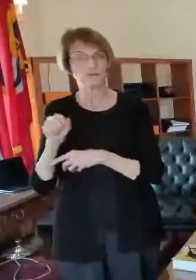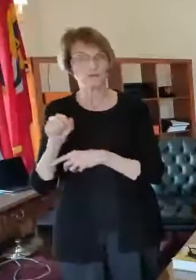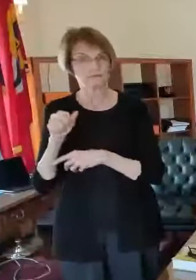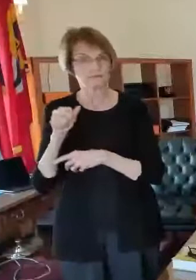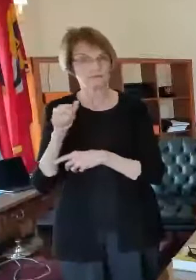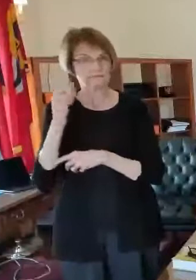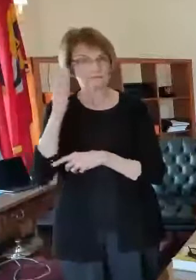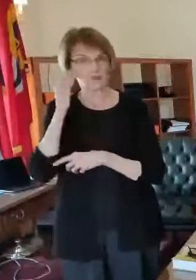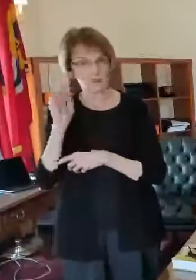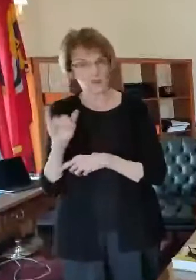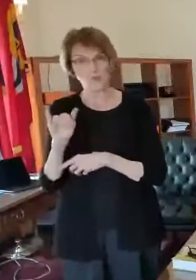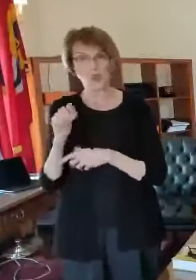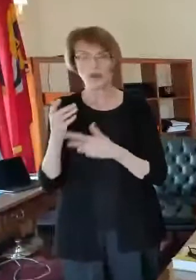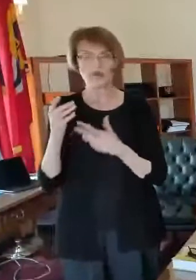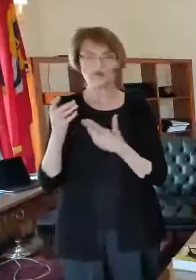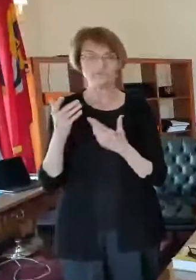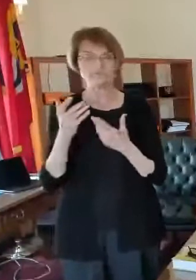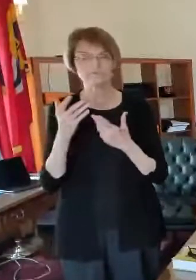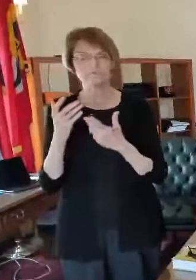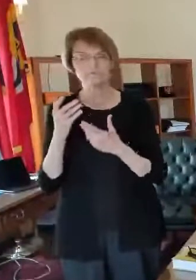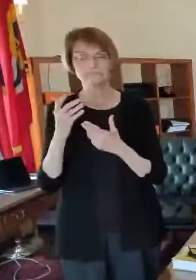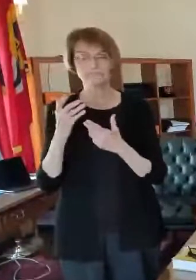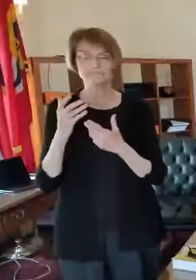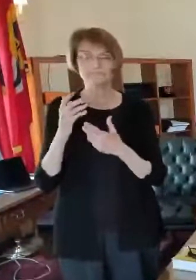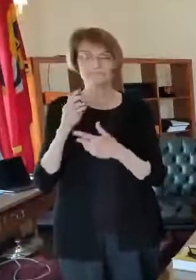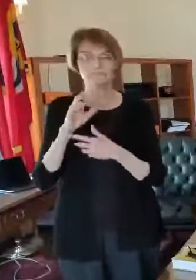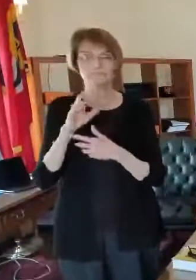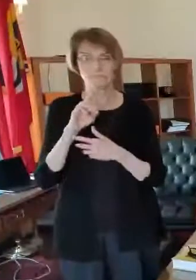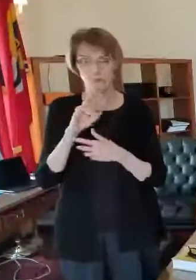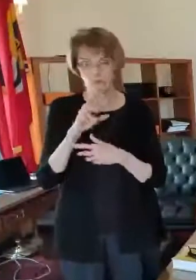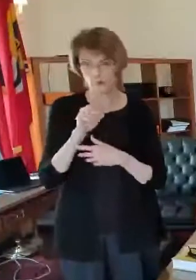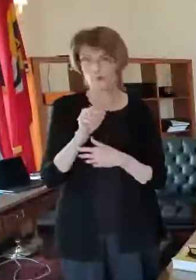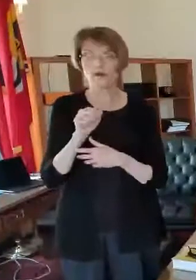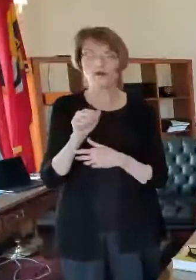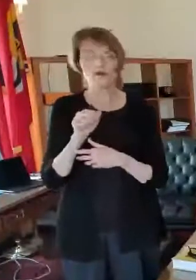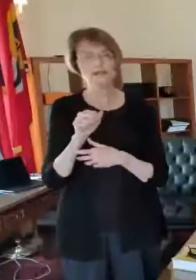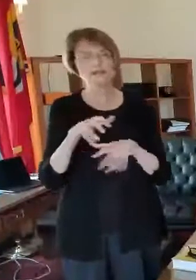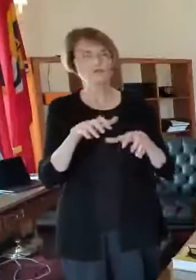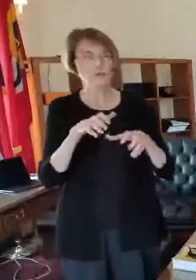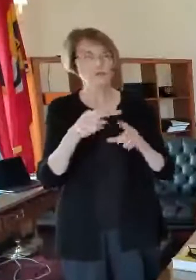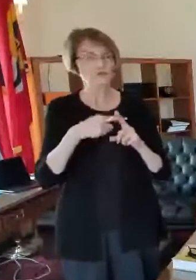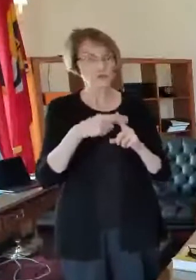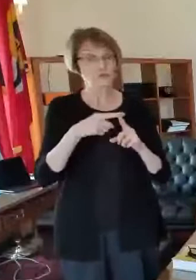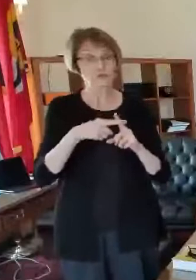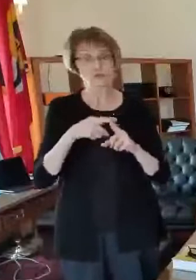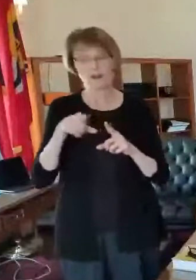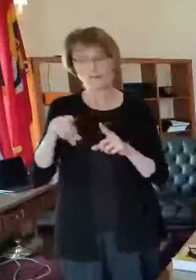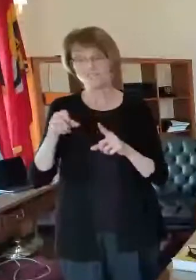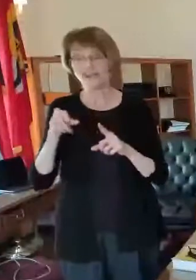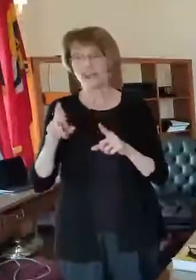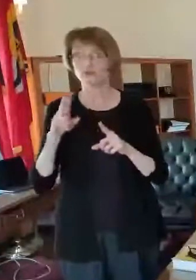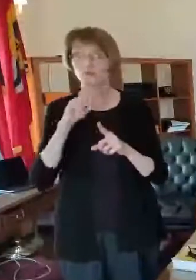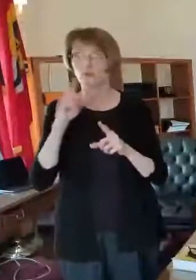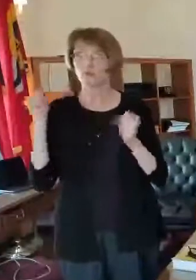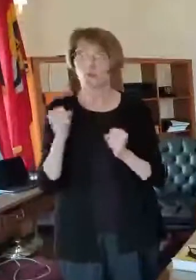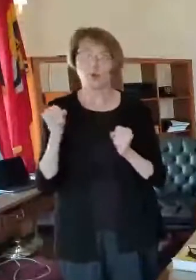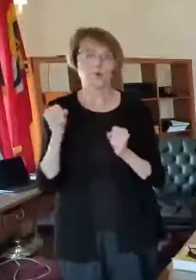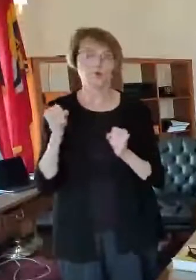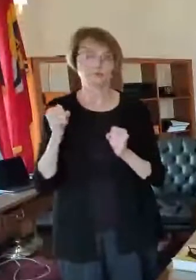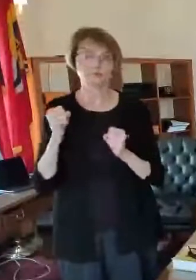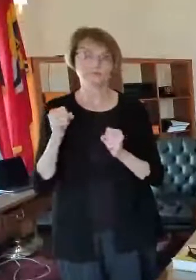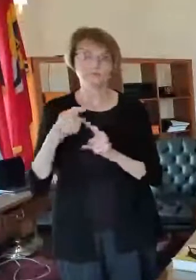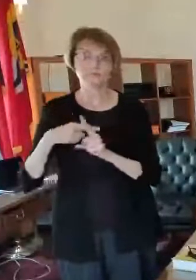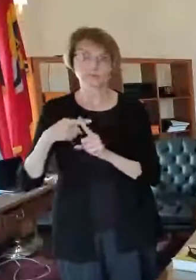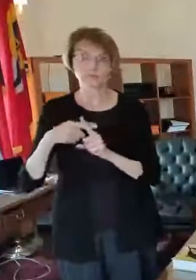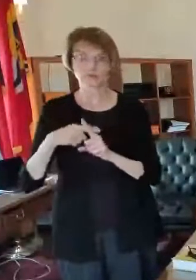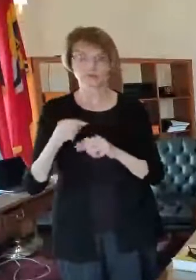more of a normal freezer temperature the pfizer stores at very very cold temperatures and so the state has said that they